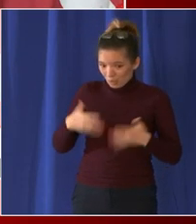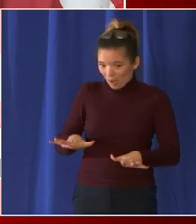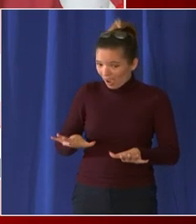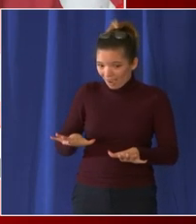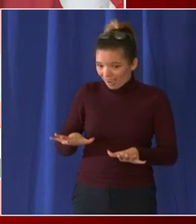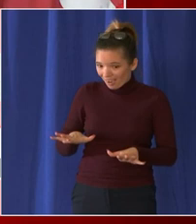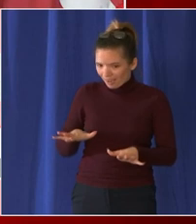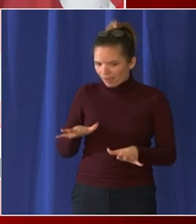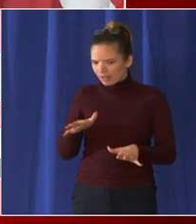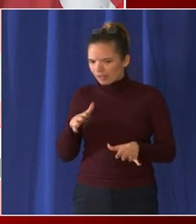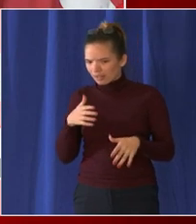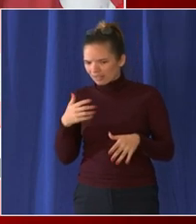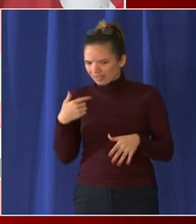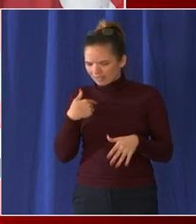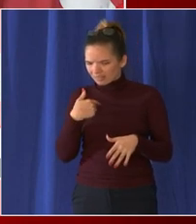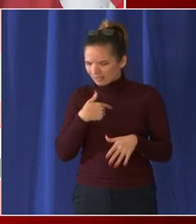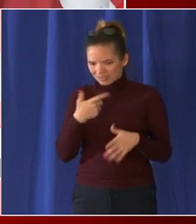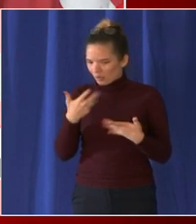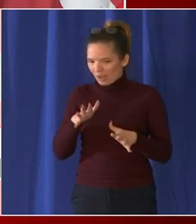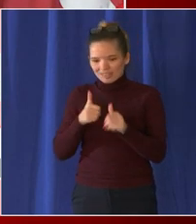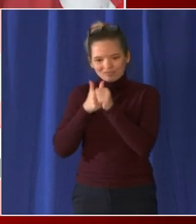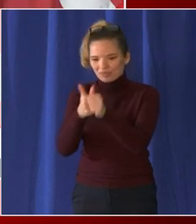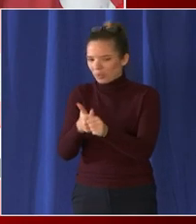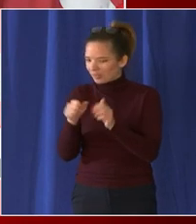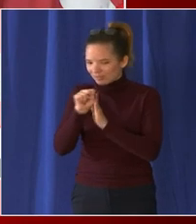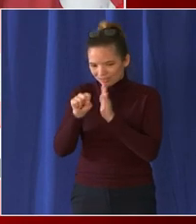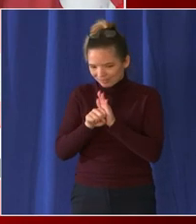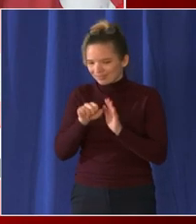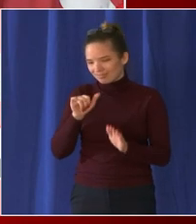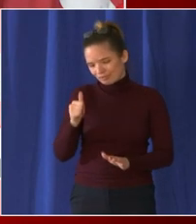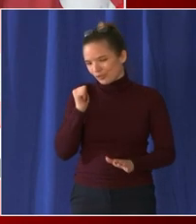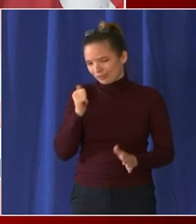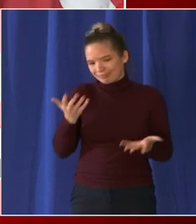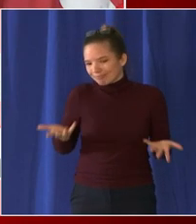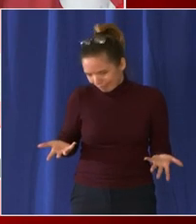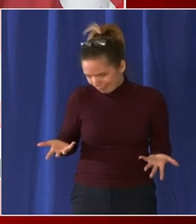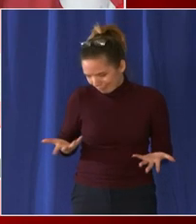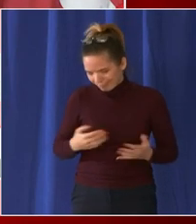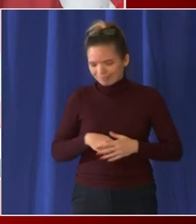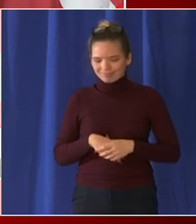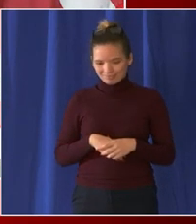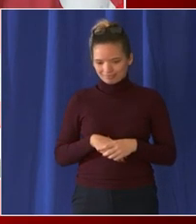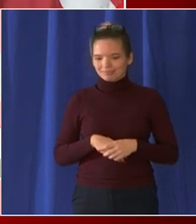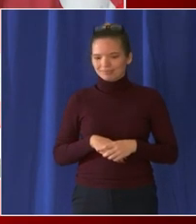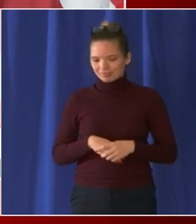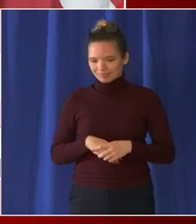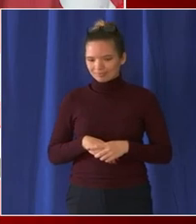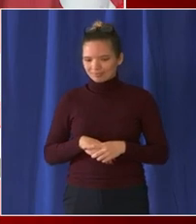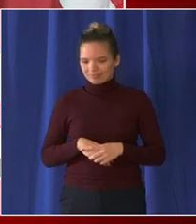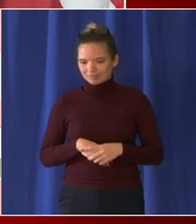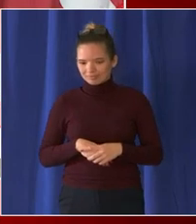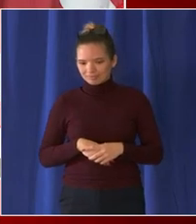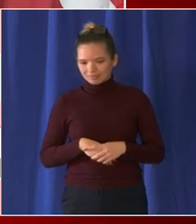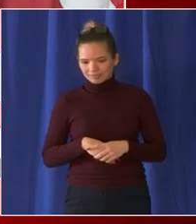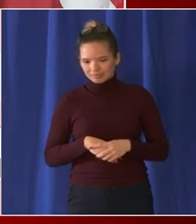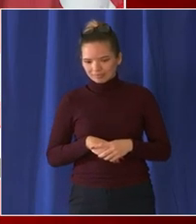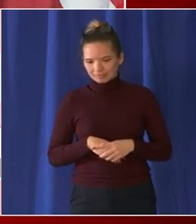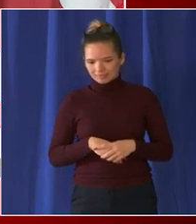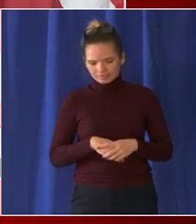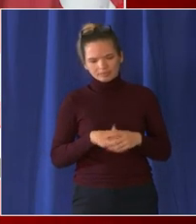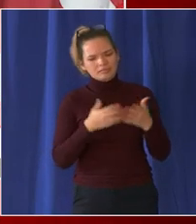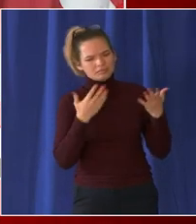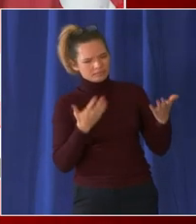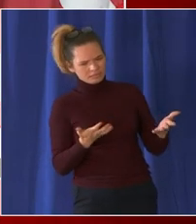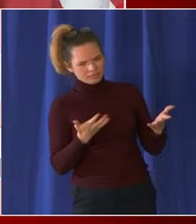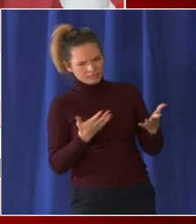you mentioned congresswoman norton um she is called for the mayor of dc to have control of the